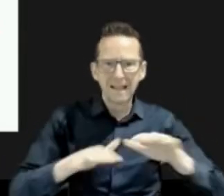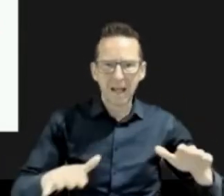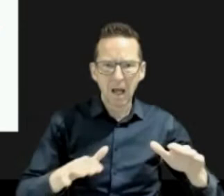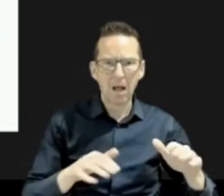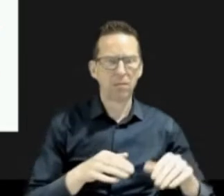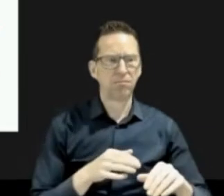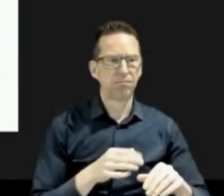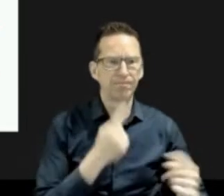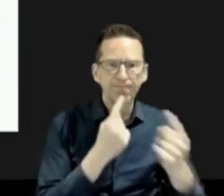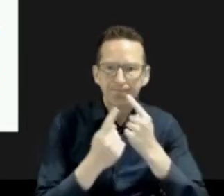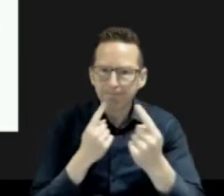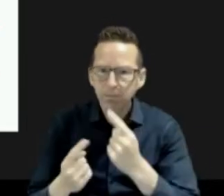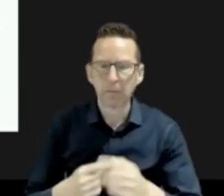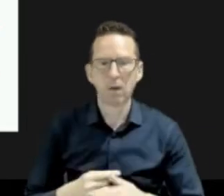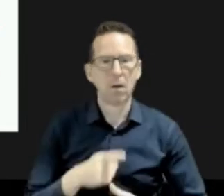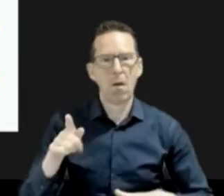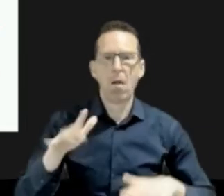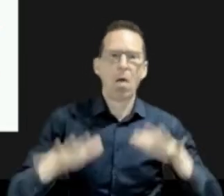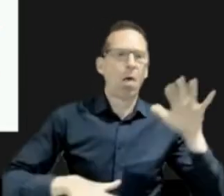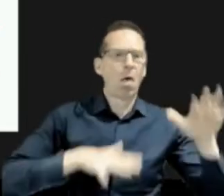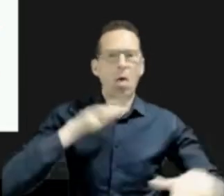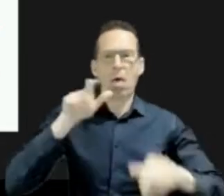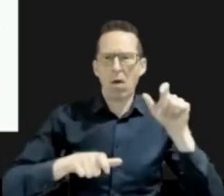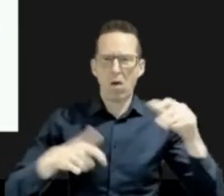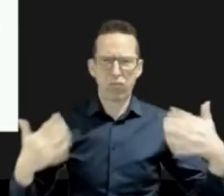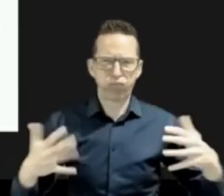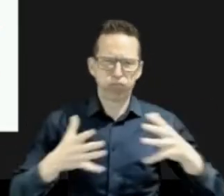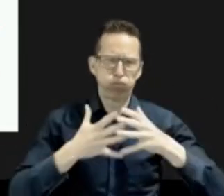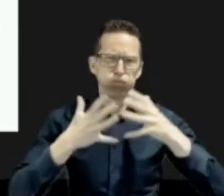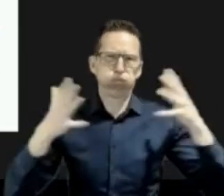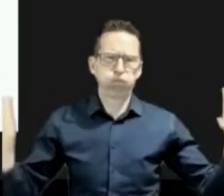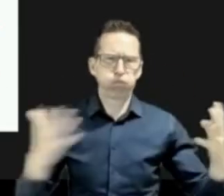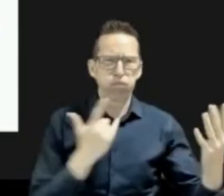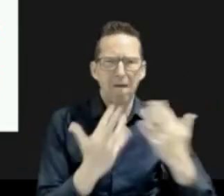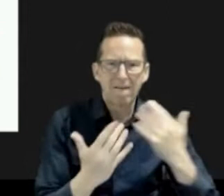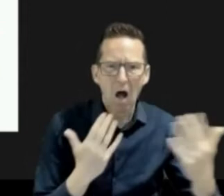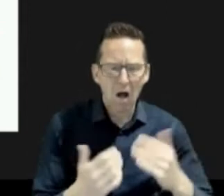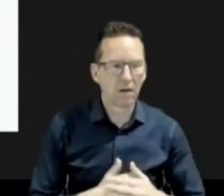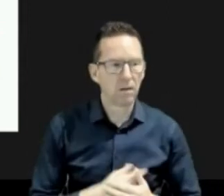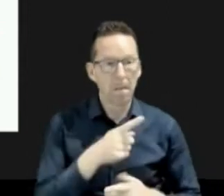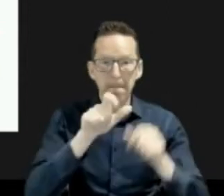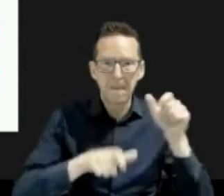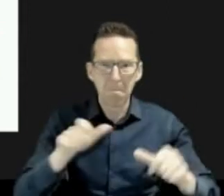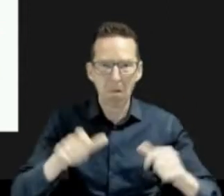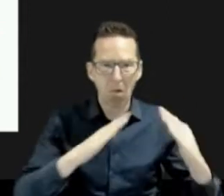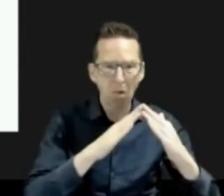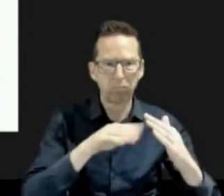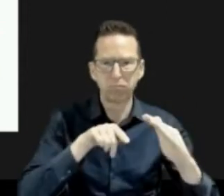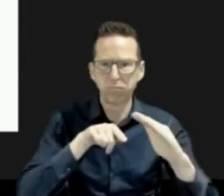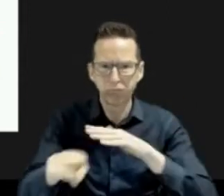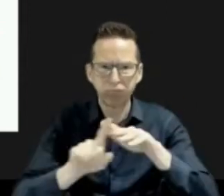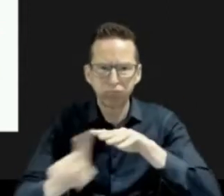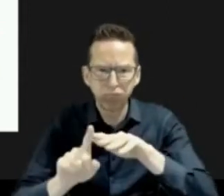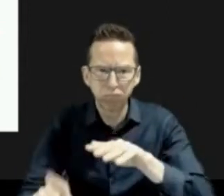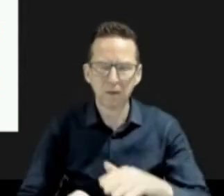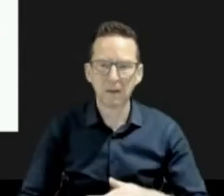overwhelmed by the magnitude of the multi-hazard event. While heat warnings were issued two days in advance, it's not clear that they were able to convey